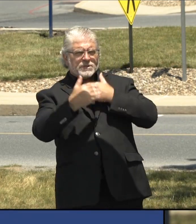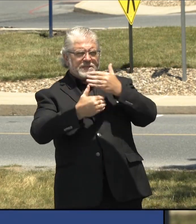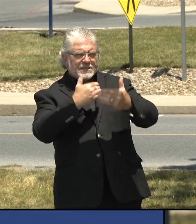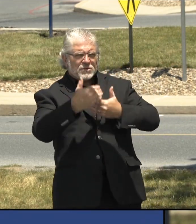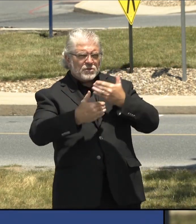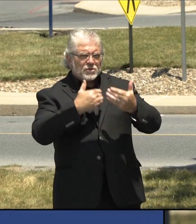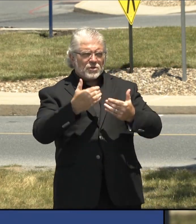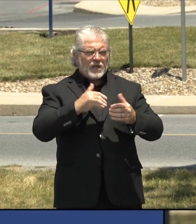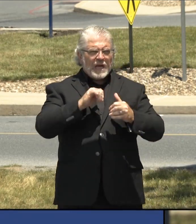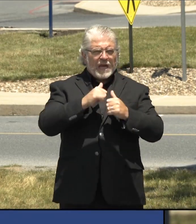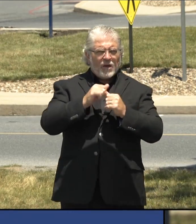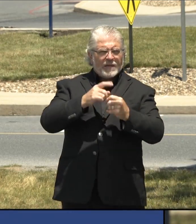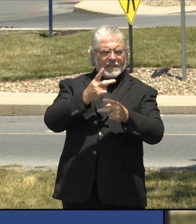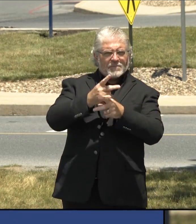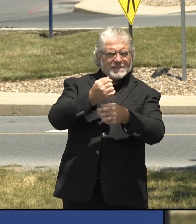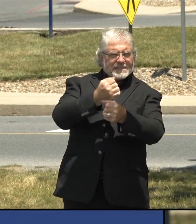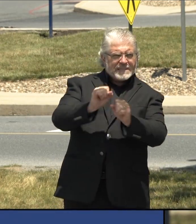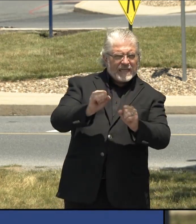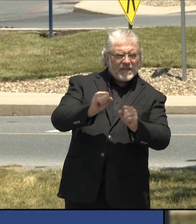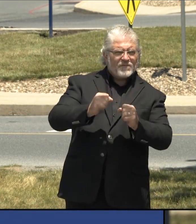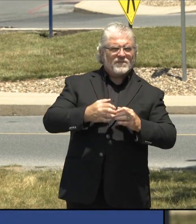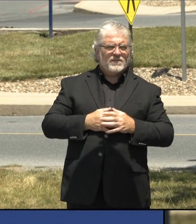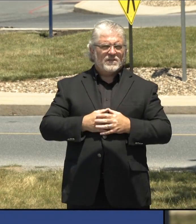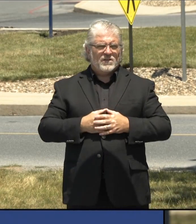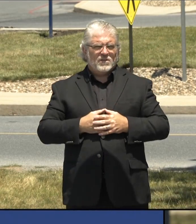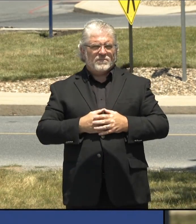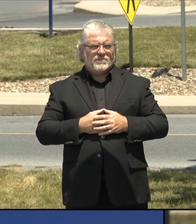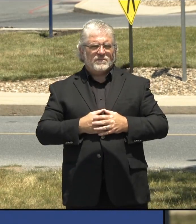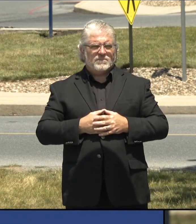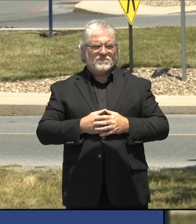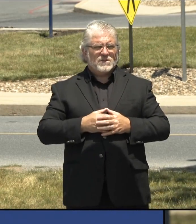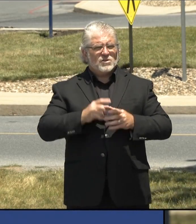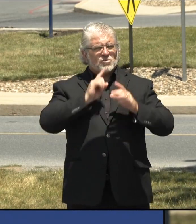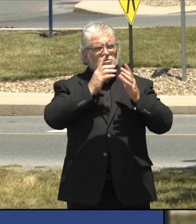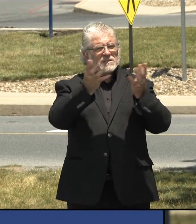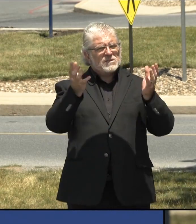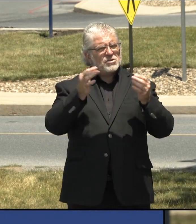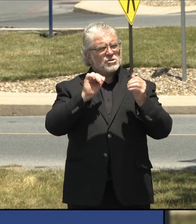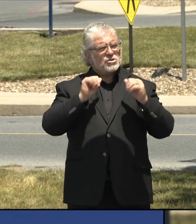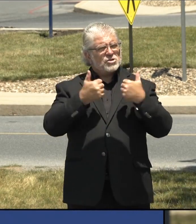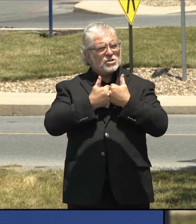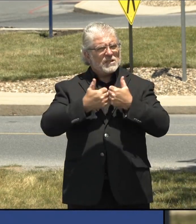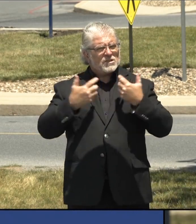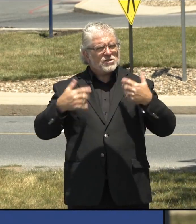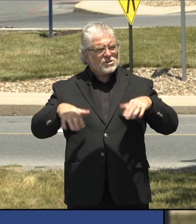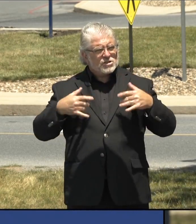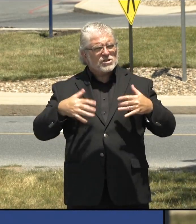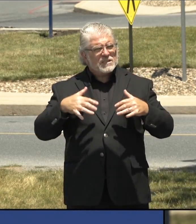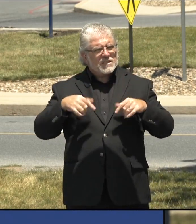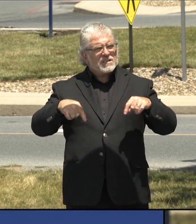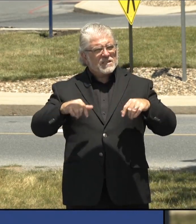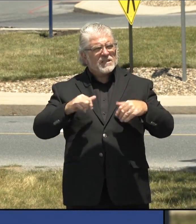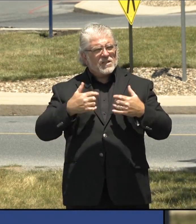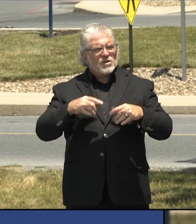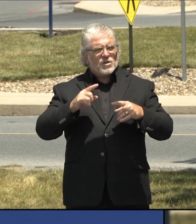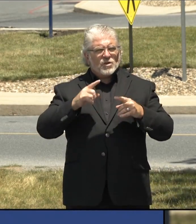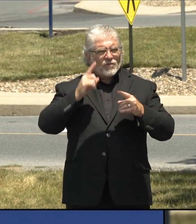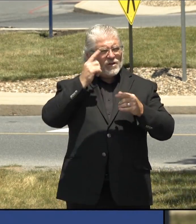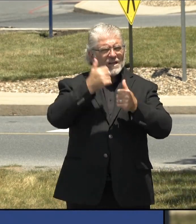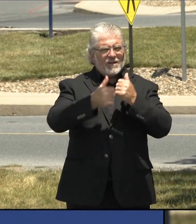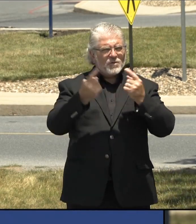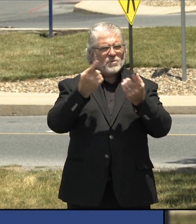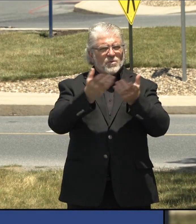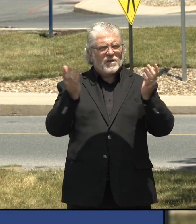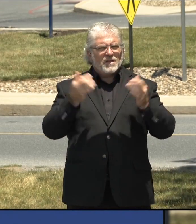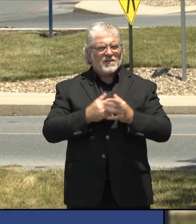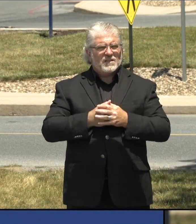you, all the states are together in the challenges of this and it's going to remain a challenge because you have seniors who are more prone to serious